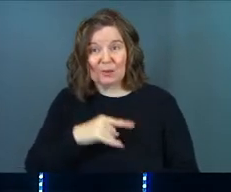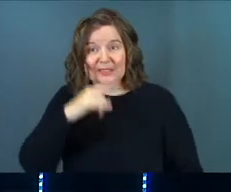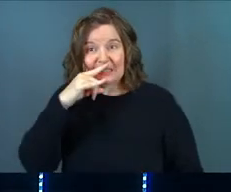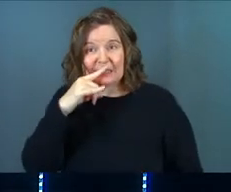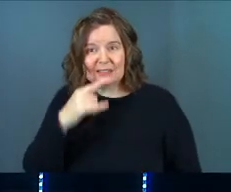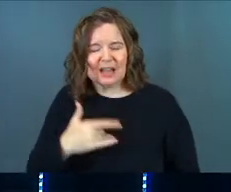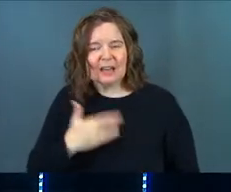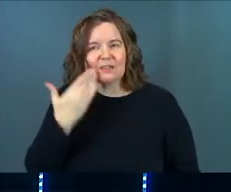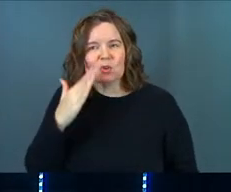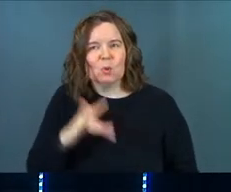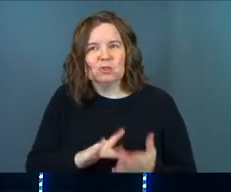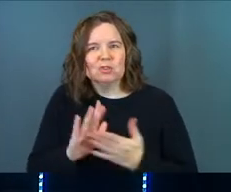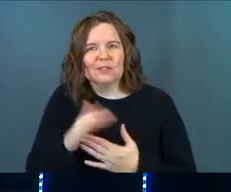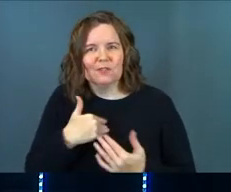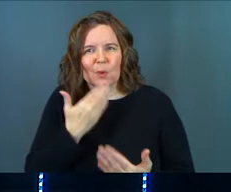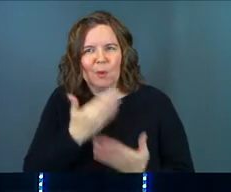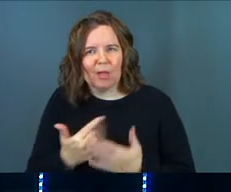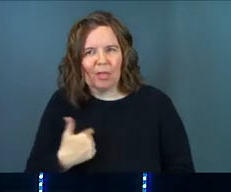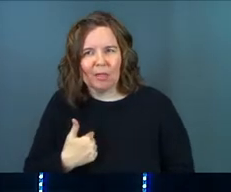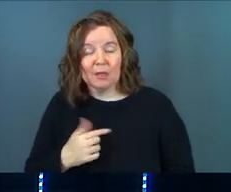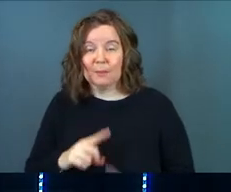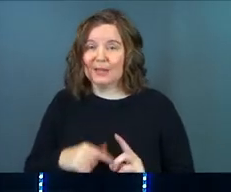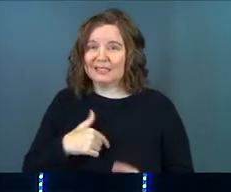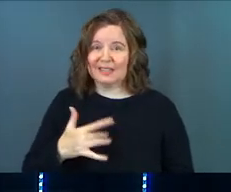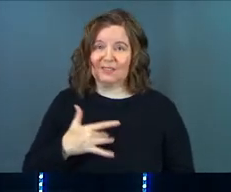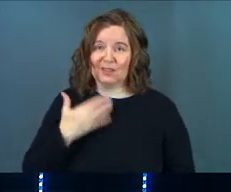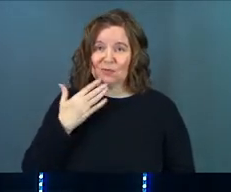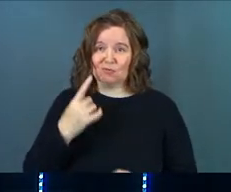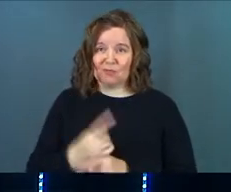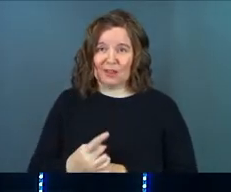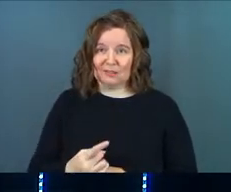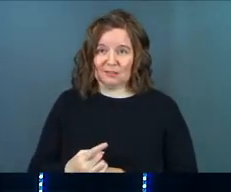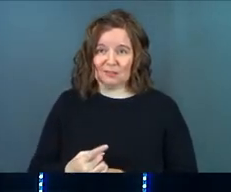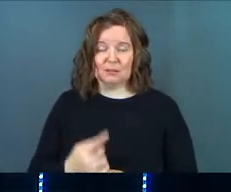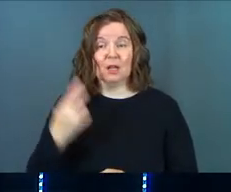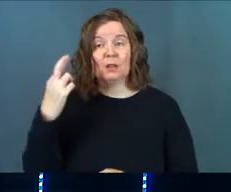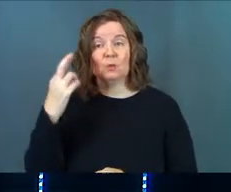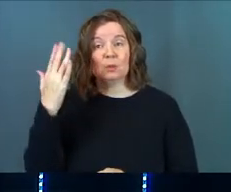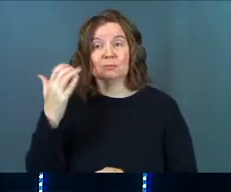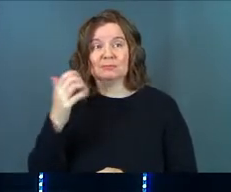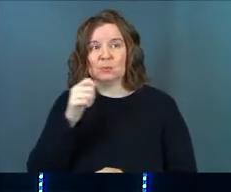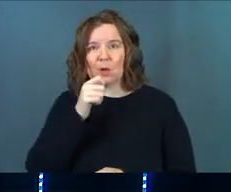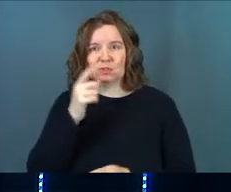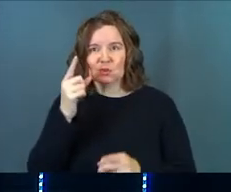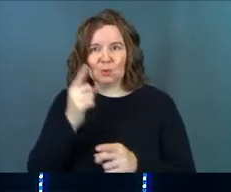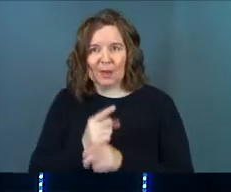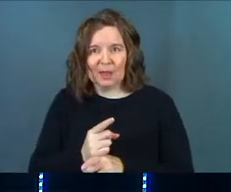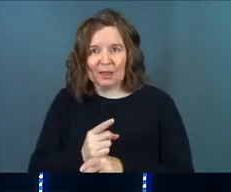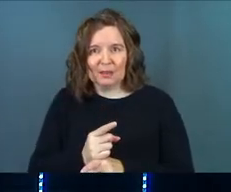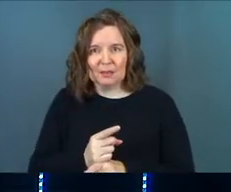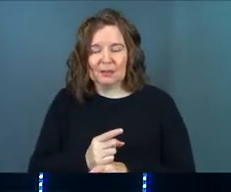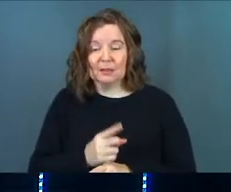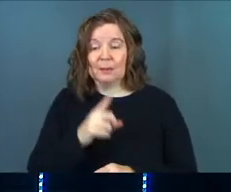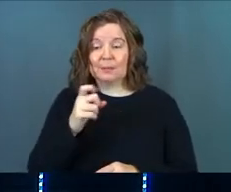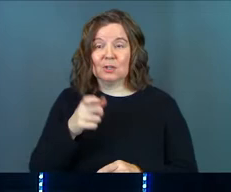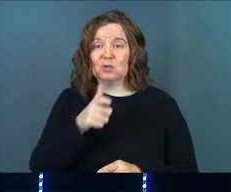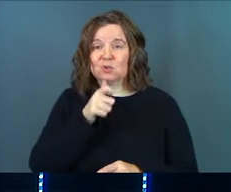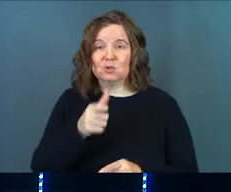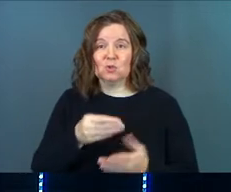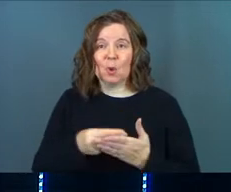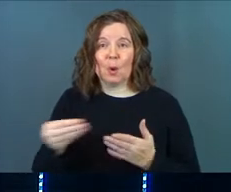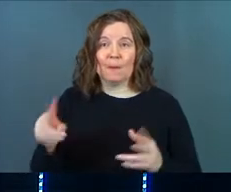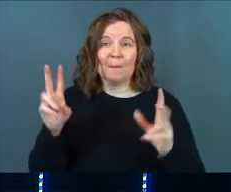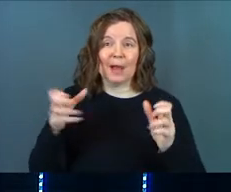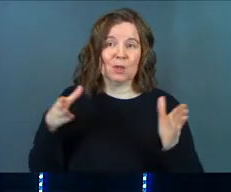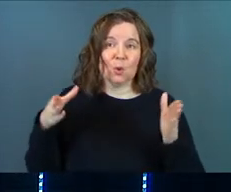a kid. I didn't even know Jesus very well, but it didn't feel right. And the reason it wasn't right is because you don't